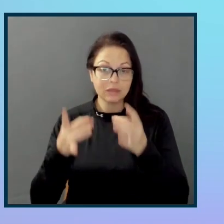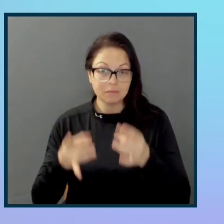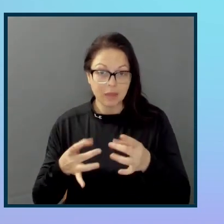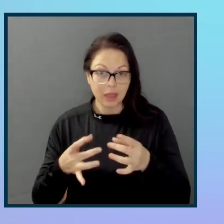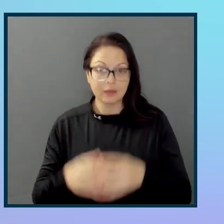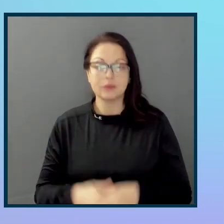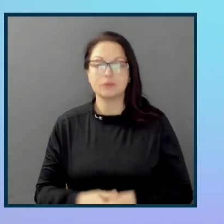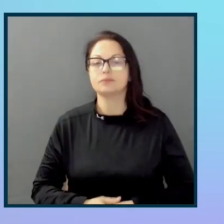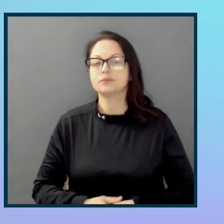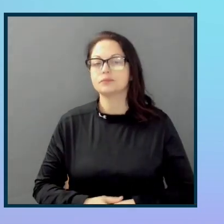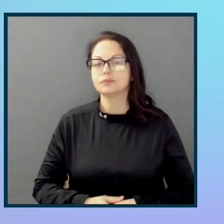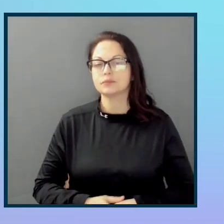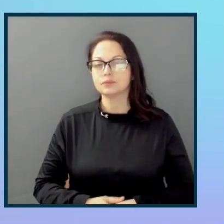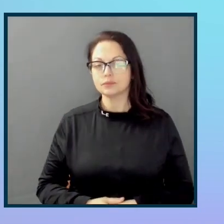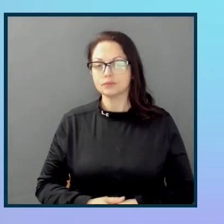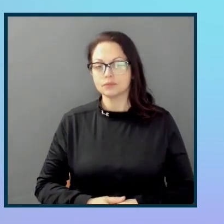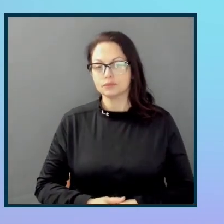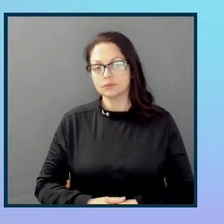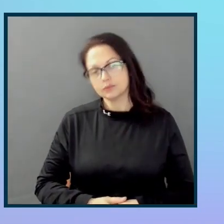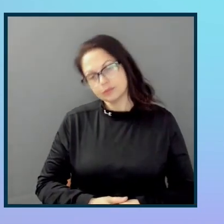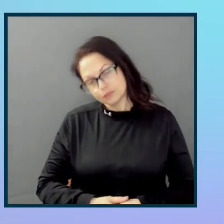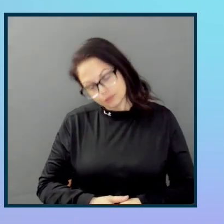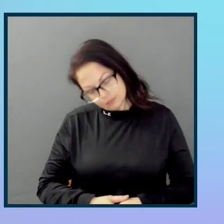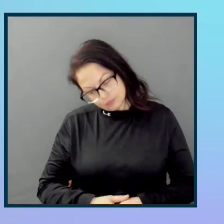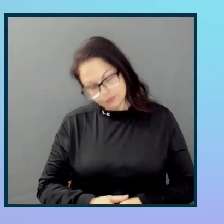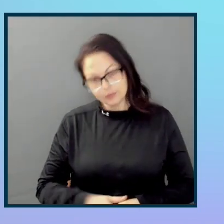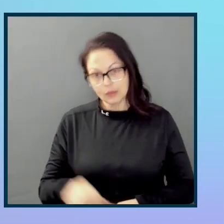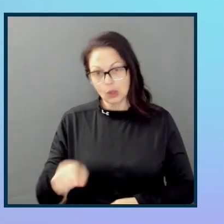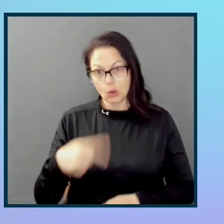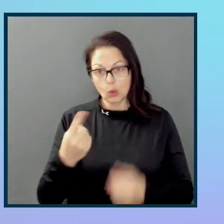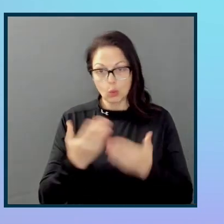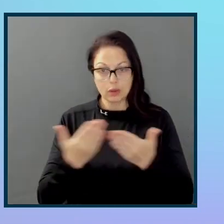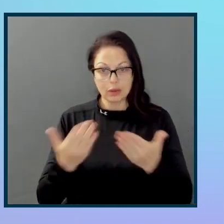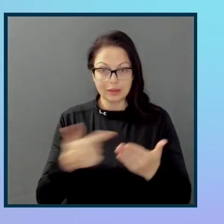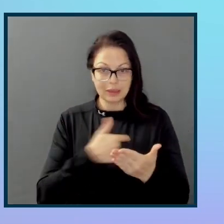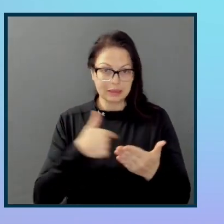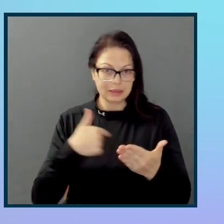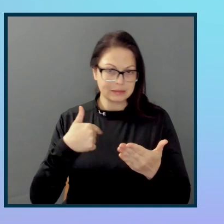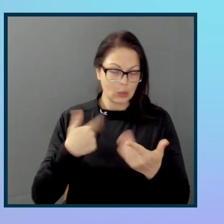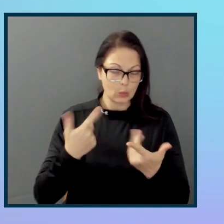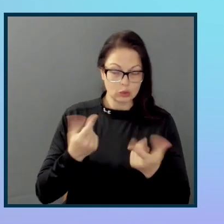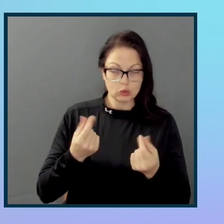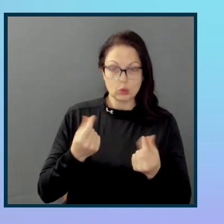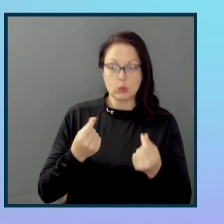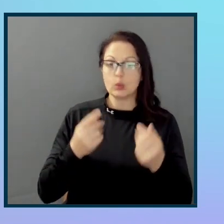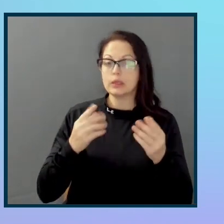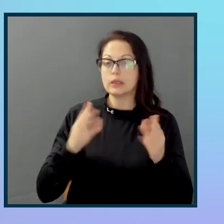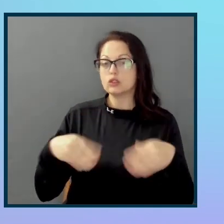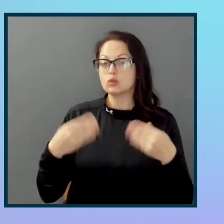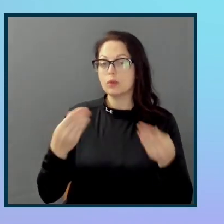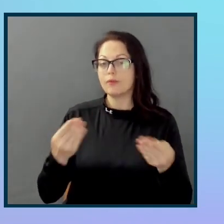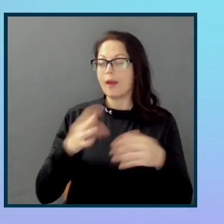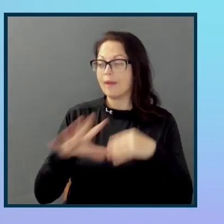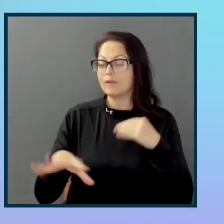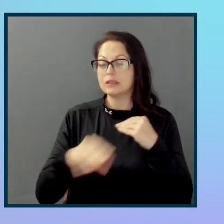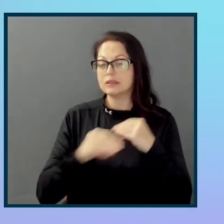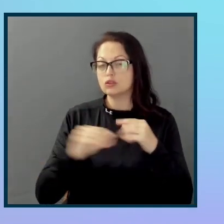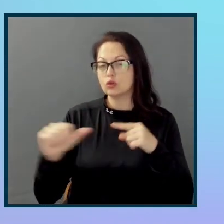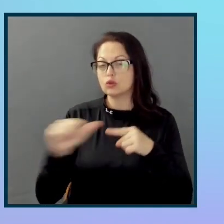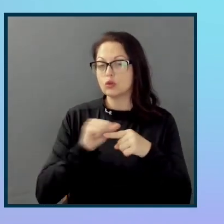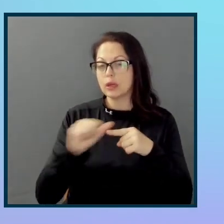One of the things we're working on at the moment is to offer additional training to allow people to sort of progress.